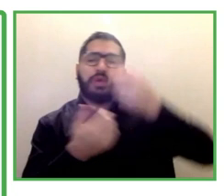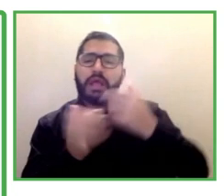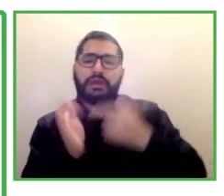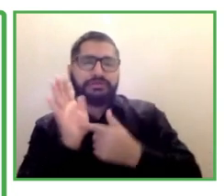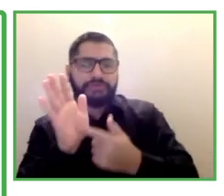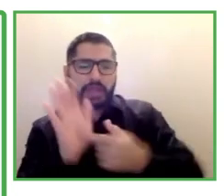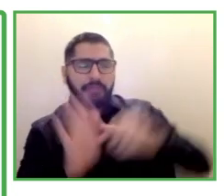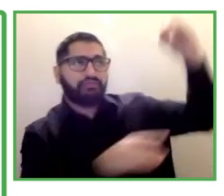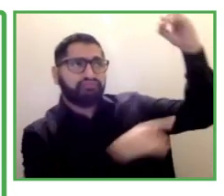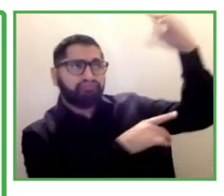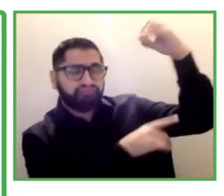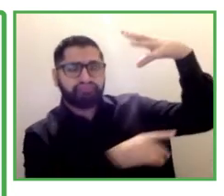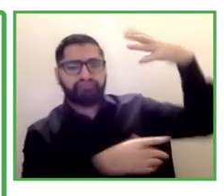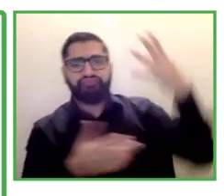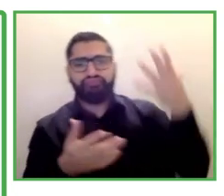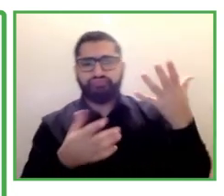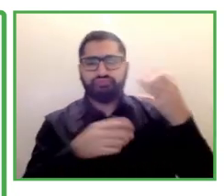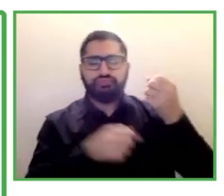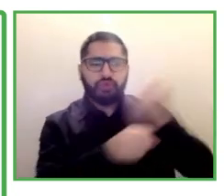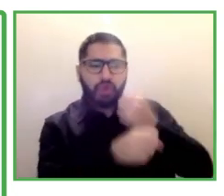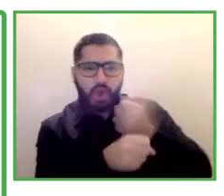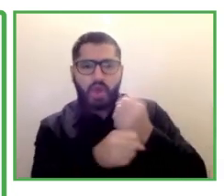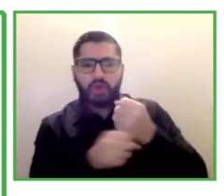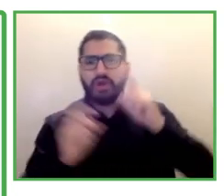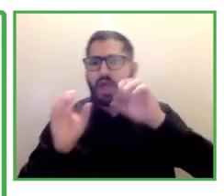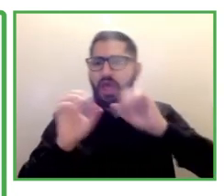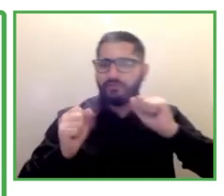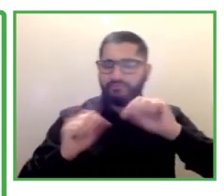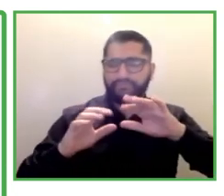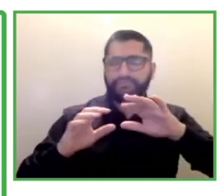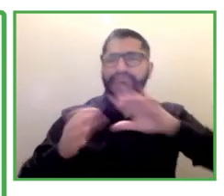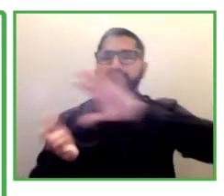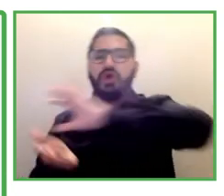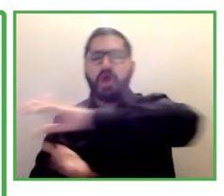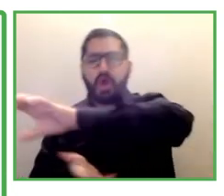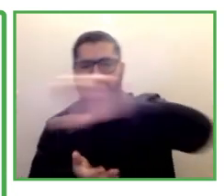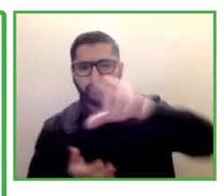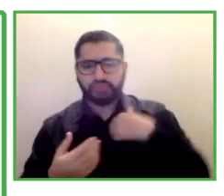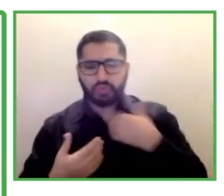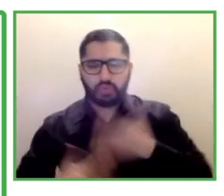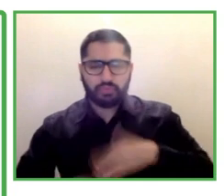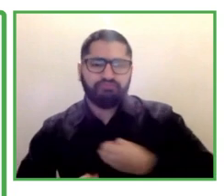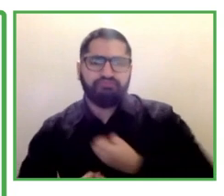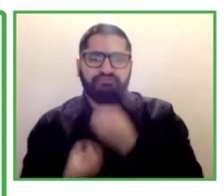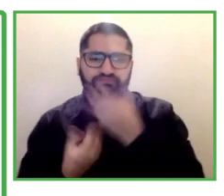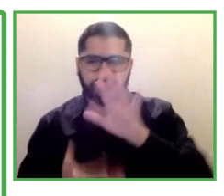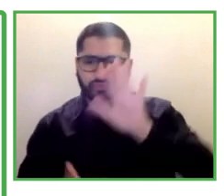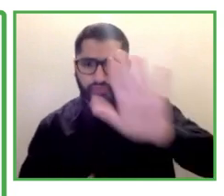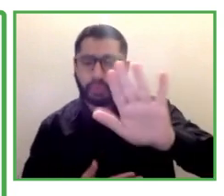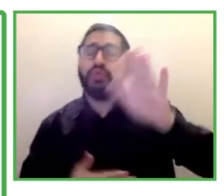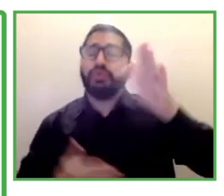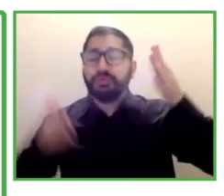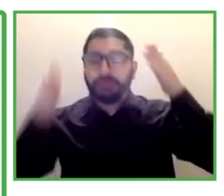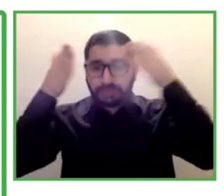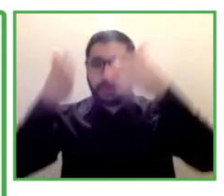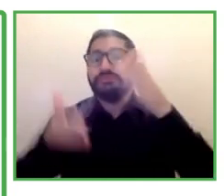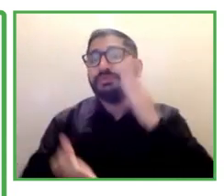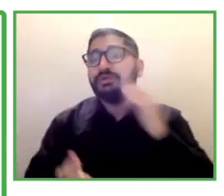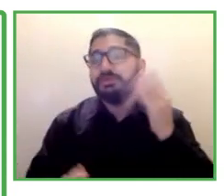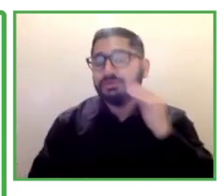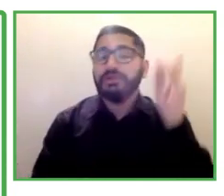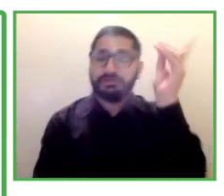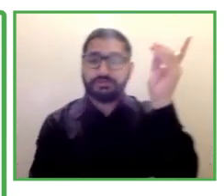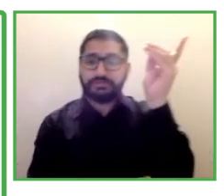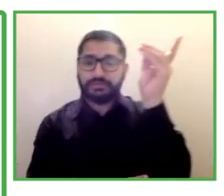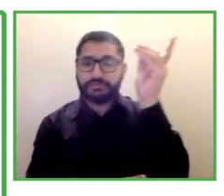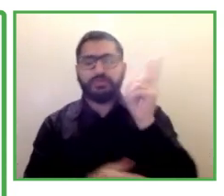first to be released and dismissed, and it's very difficult for them to find work. But on the good side of